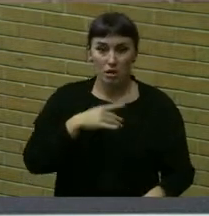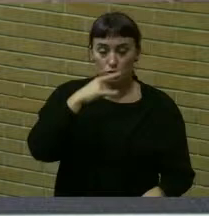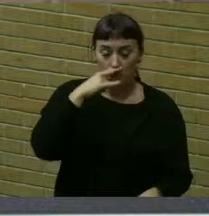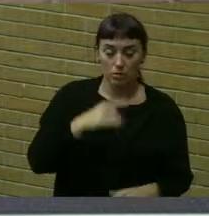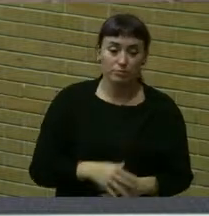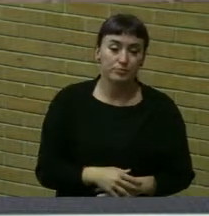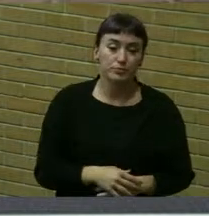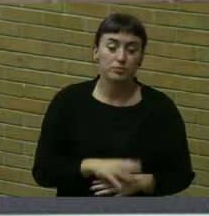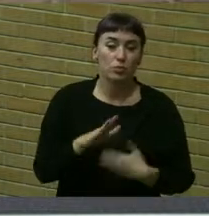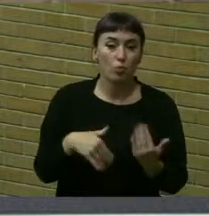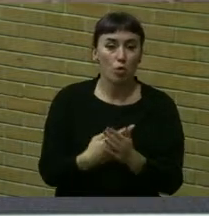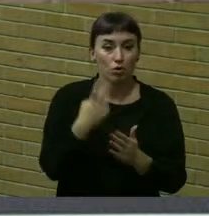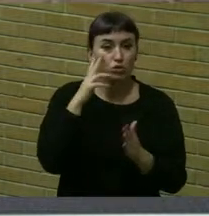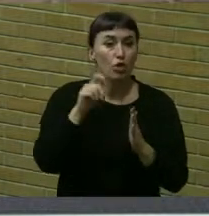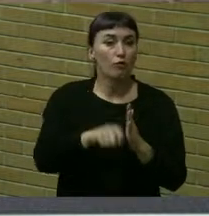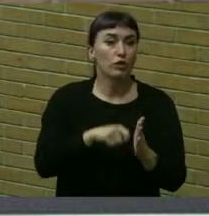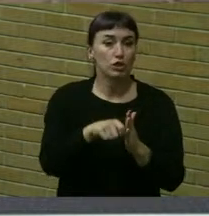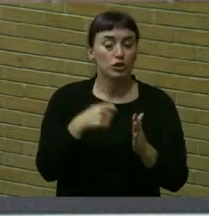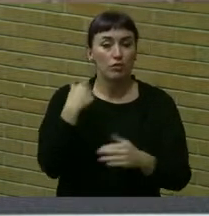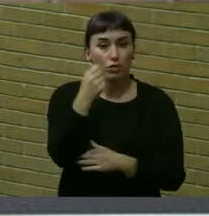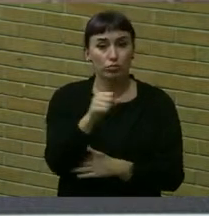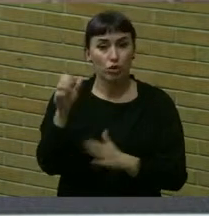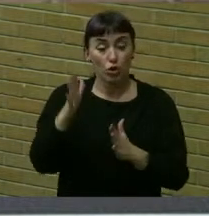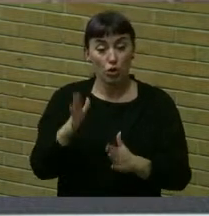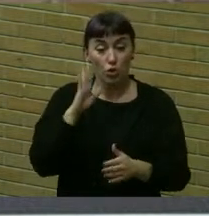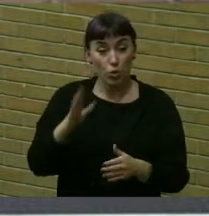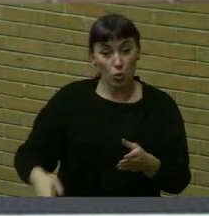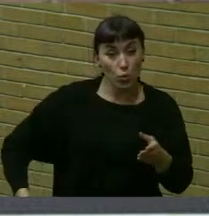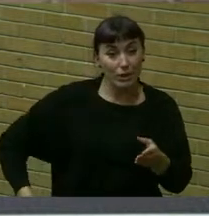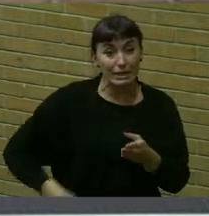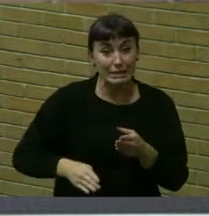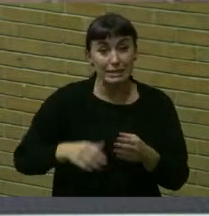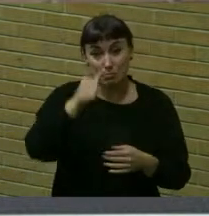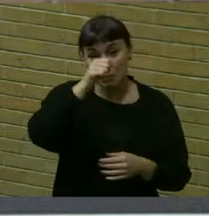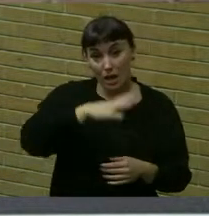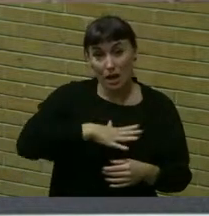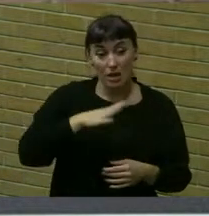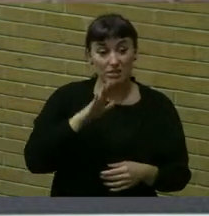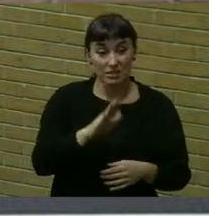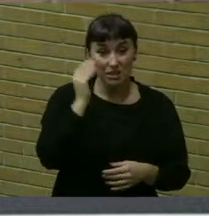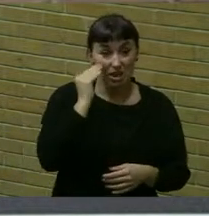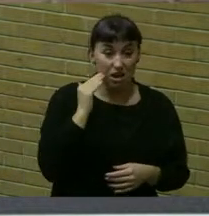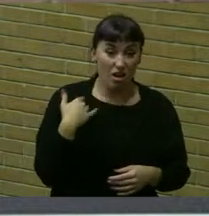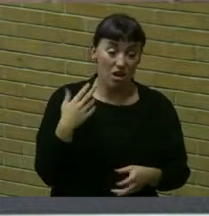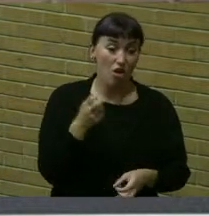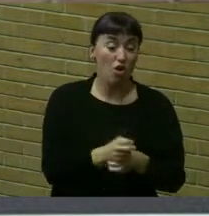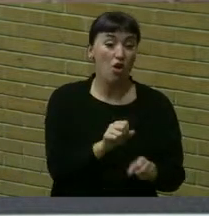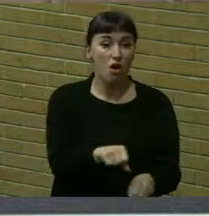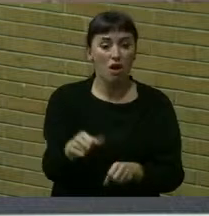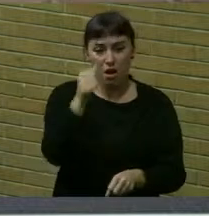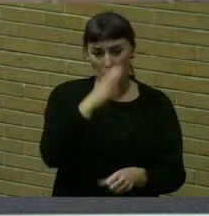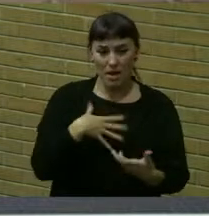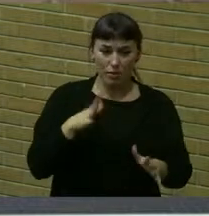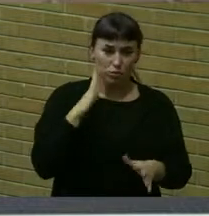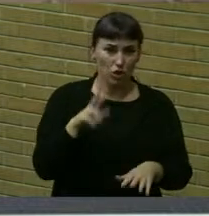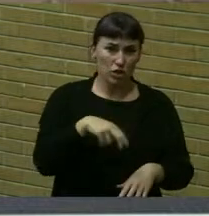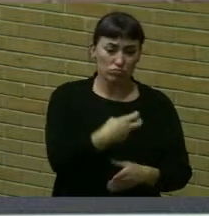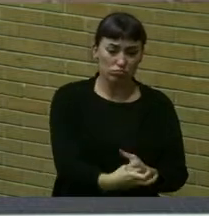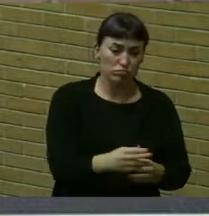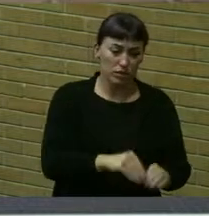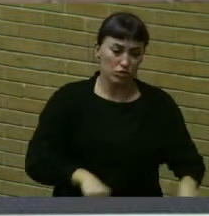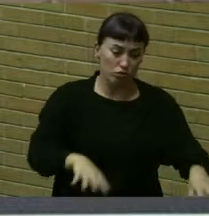We all saw footage of a protester kicking a man in the head as hard as he could, a man who was already down on the ground,